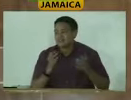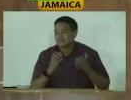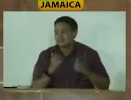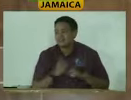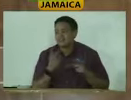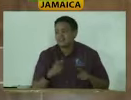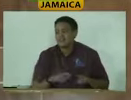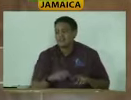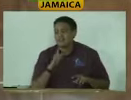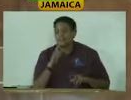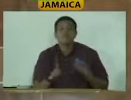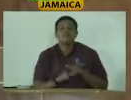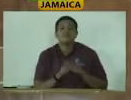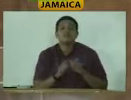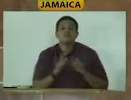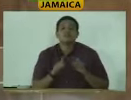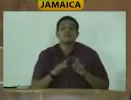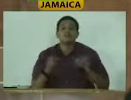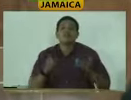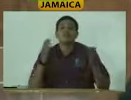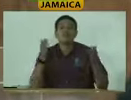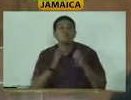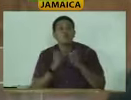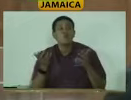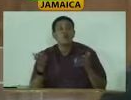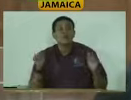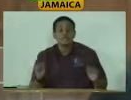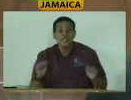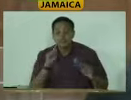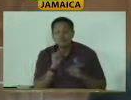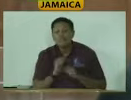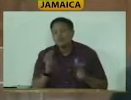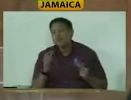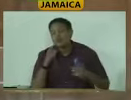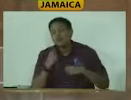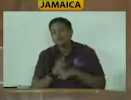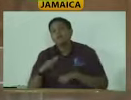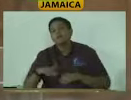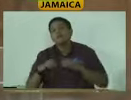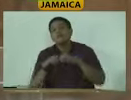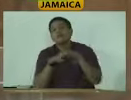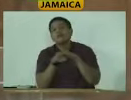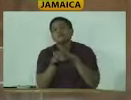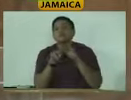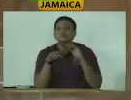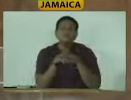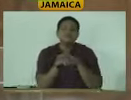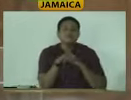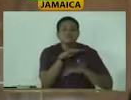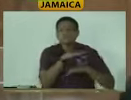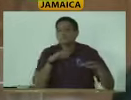came with a series of proposals as to what might be done to make the parliament more accessible to persons with